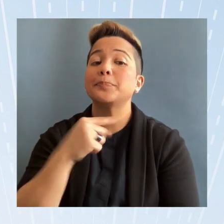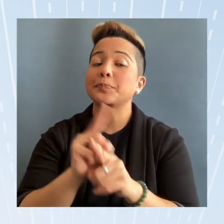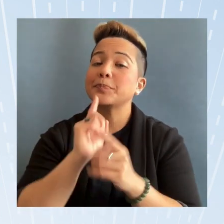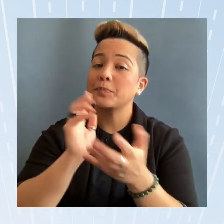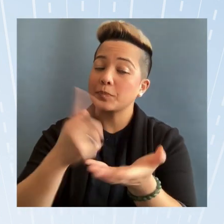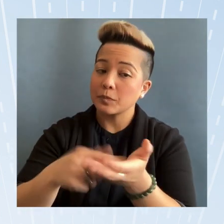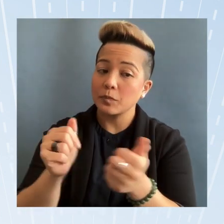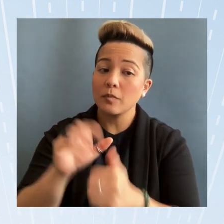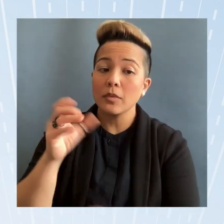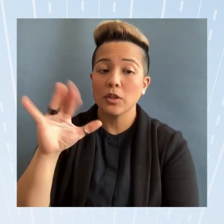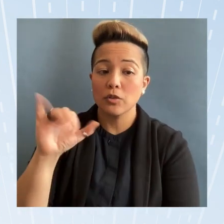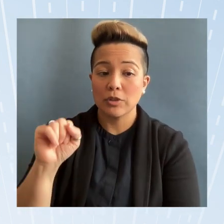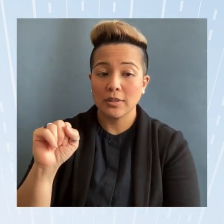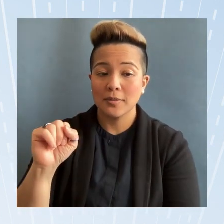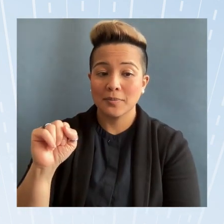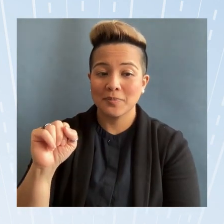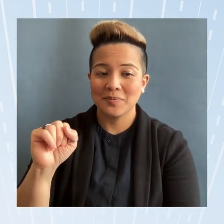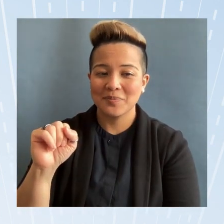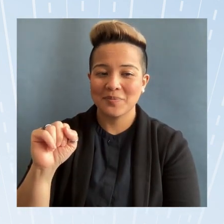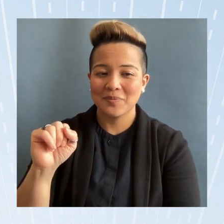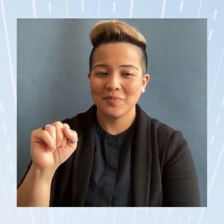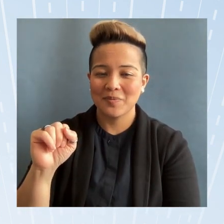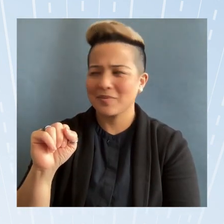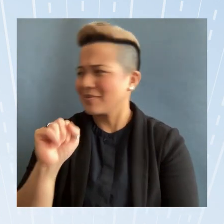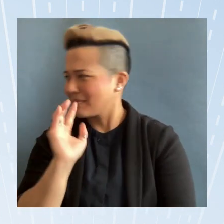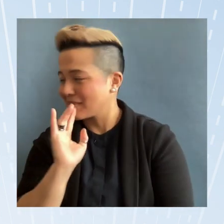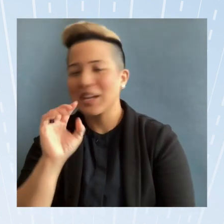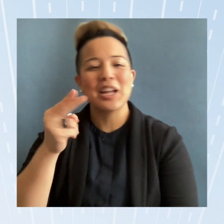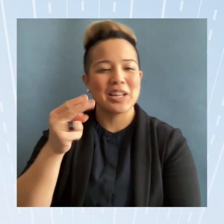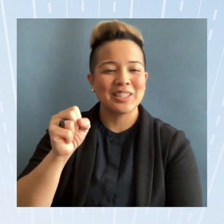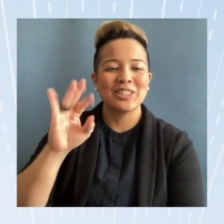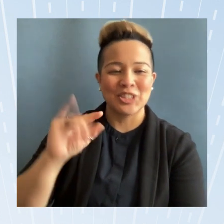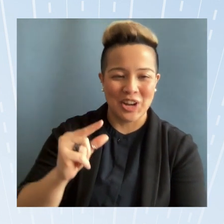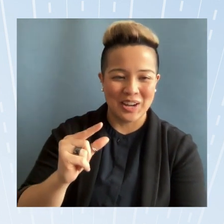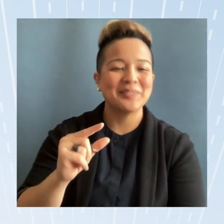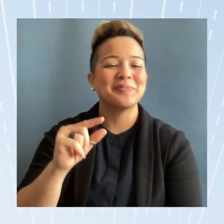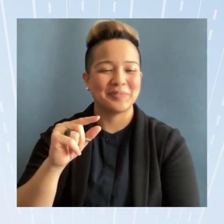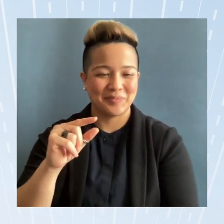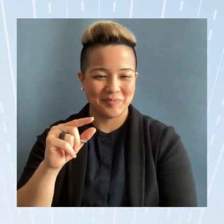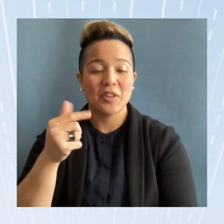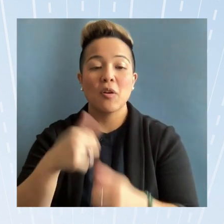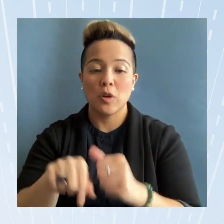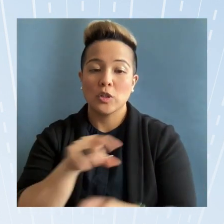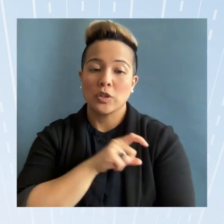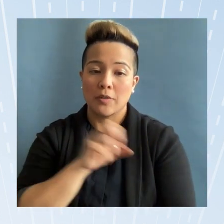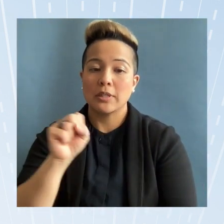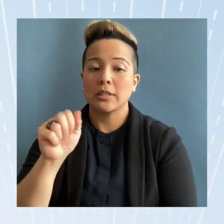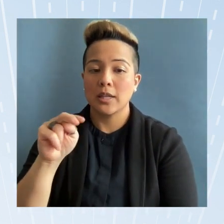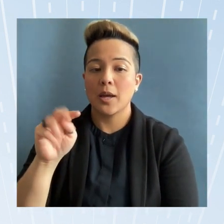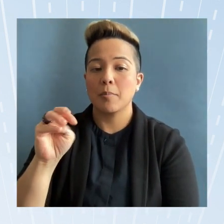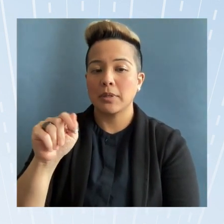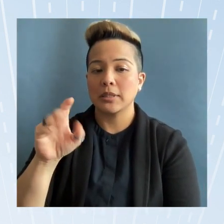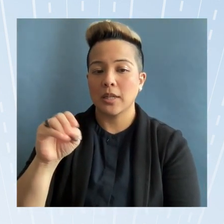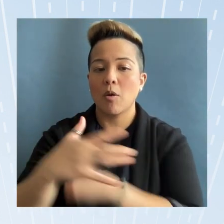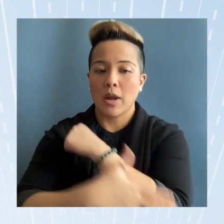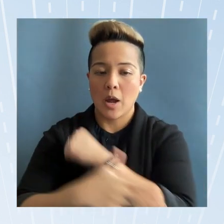Chris Sean thank you under sheriff San Mateo County California